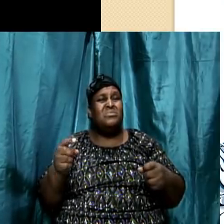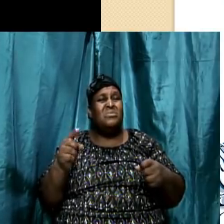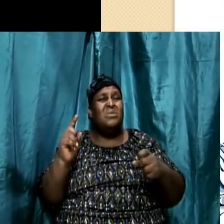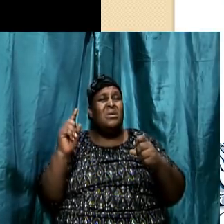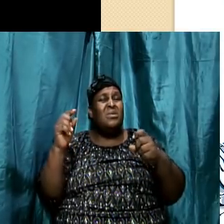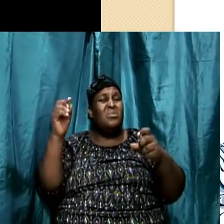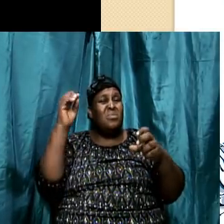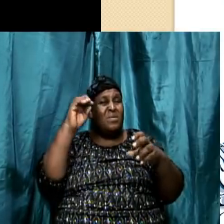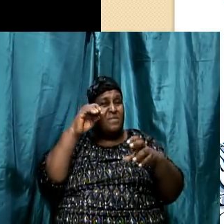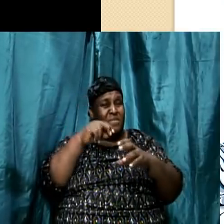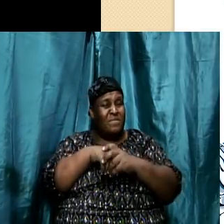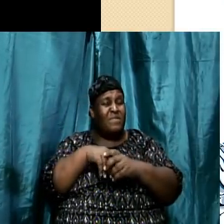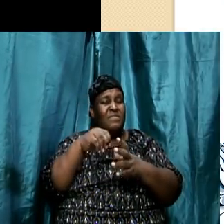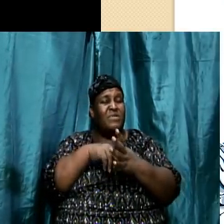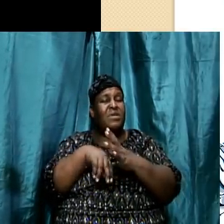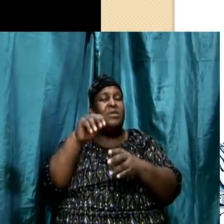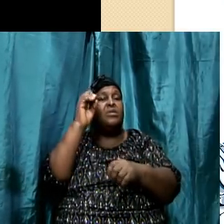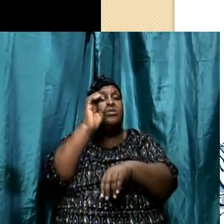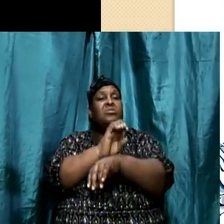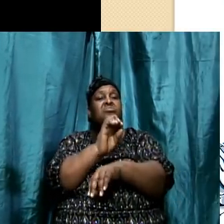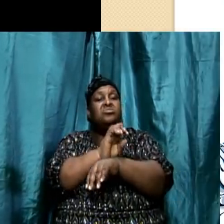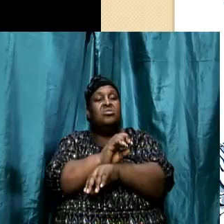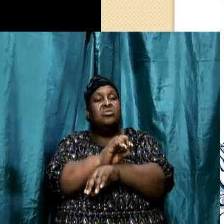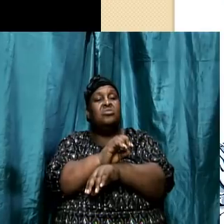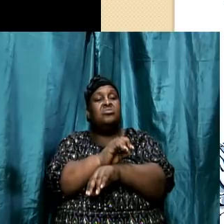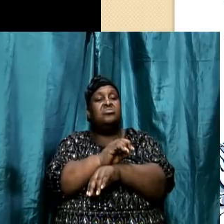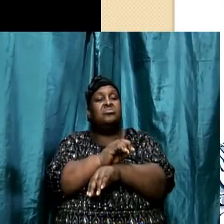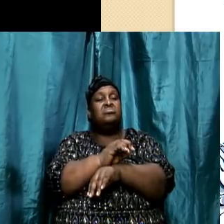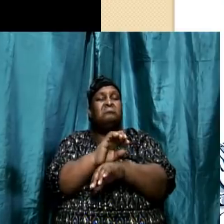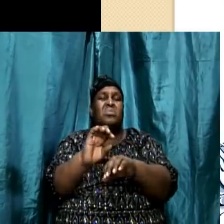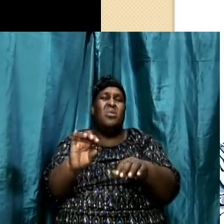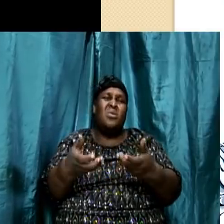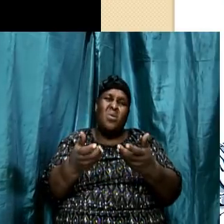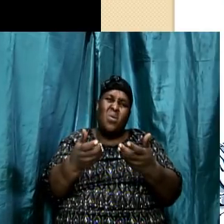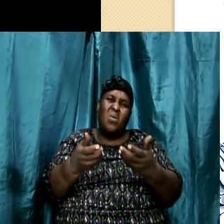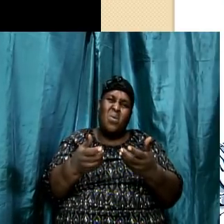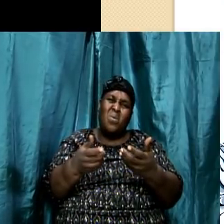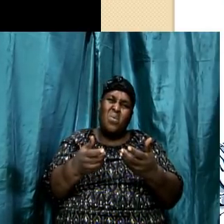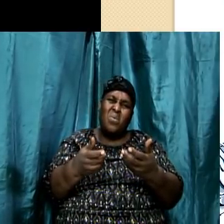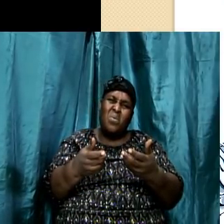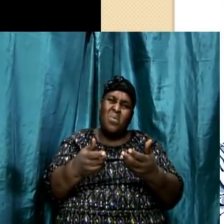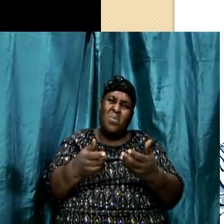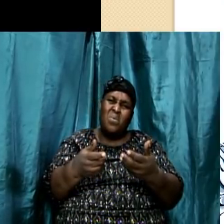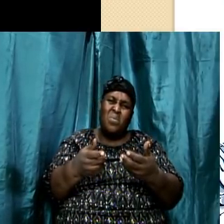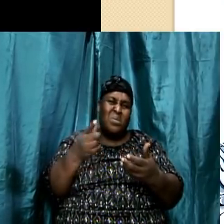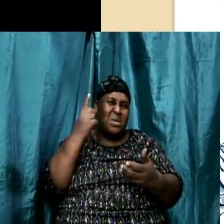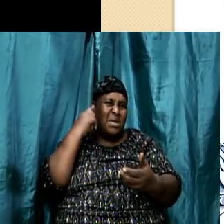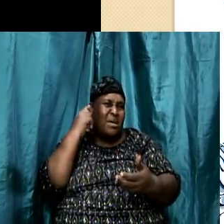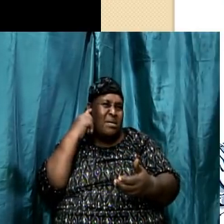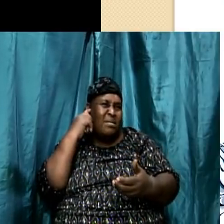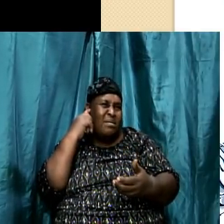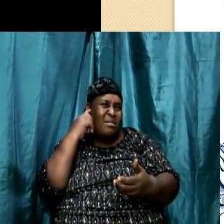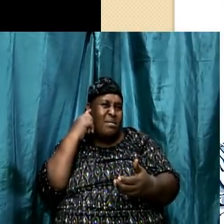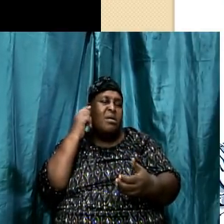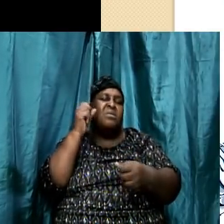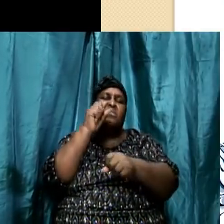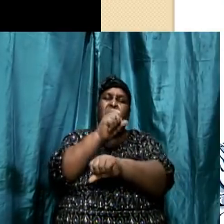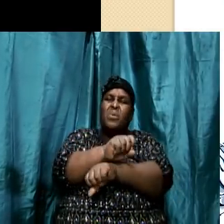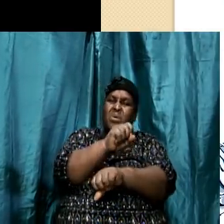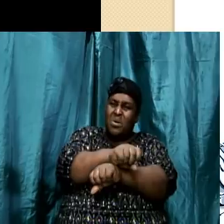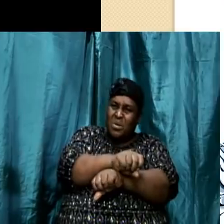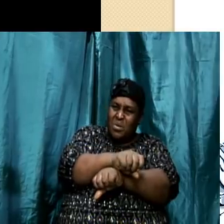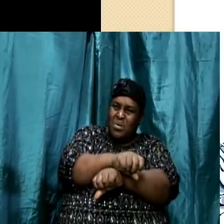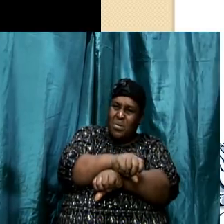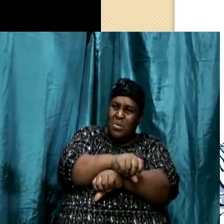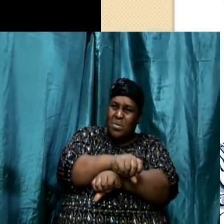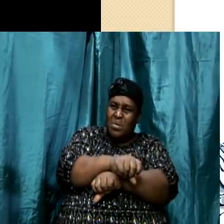How we get that? Based on studying and understanding the area, the occupations that exist. Why